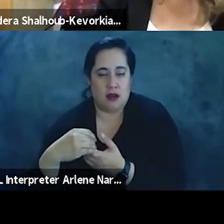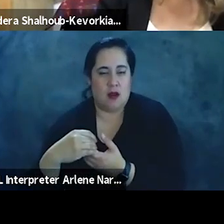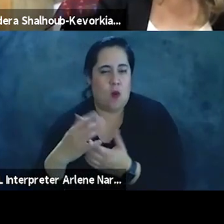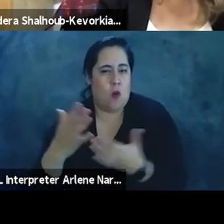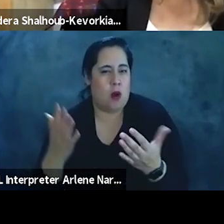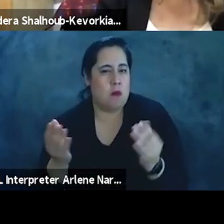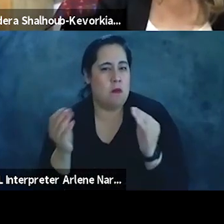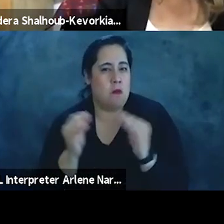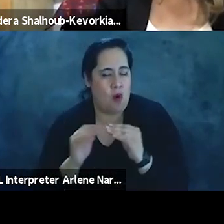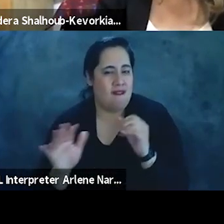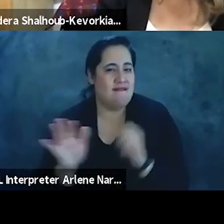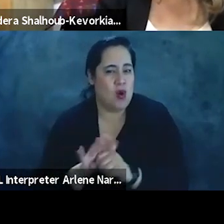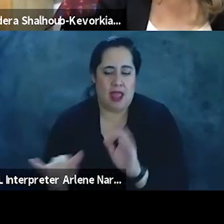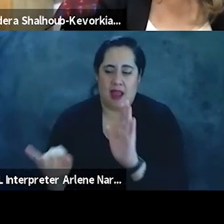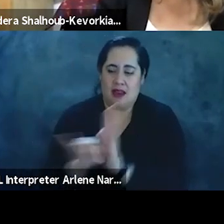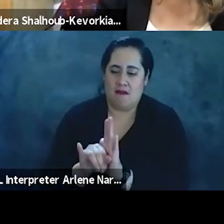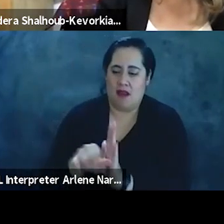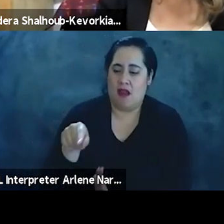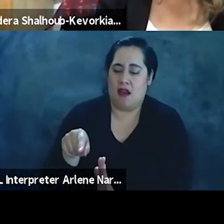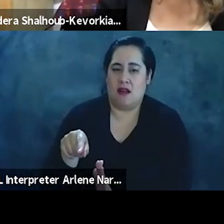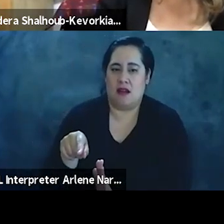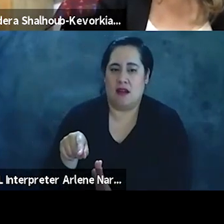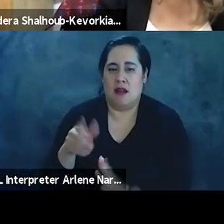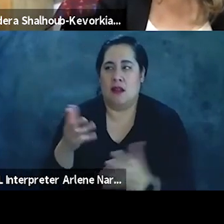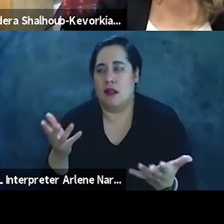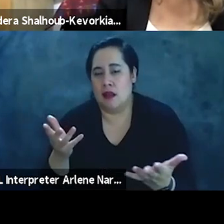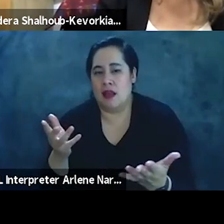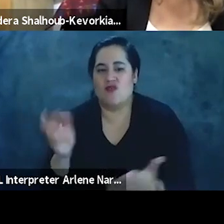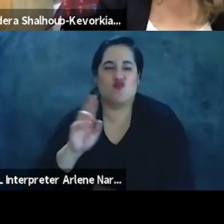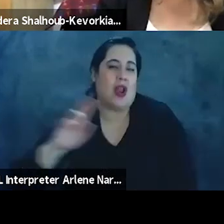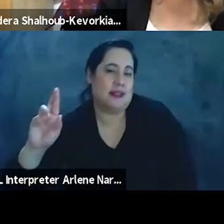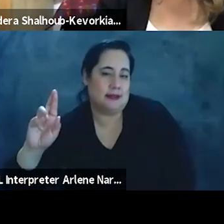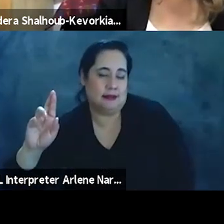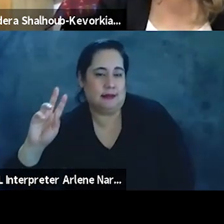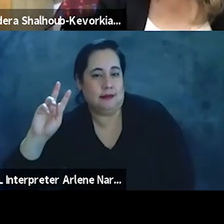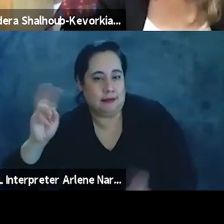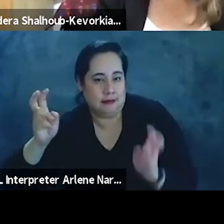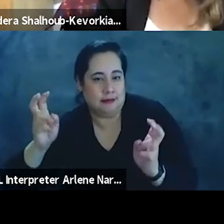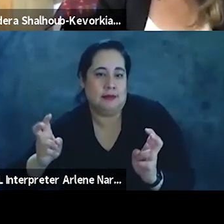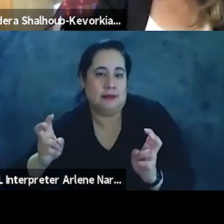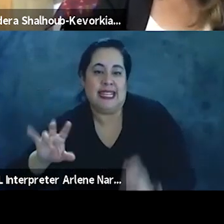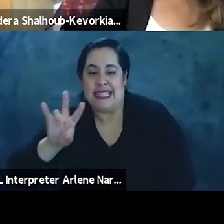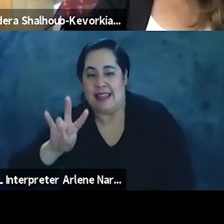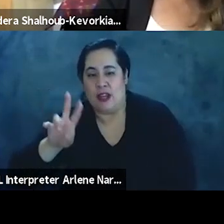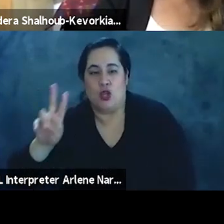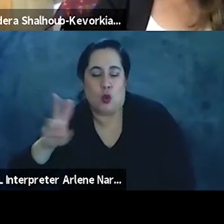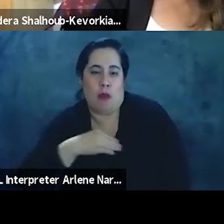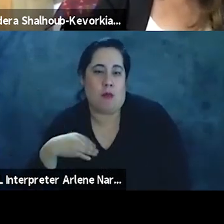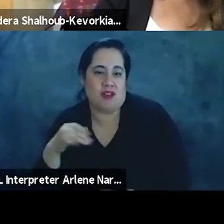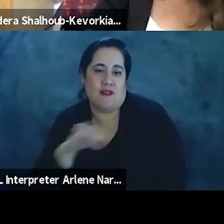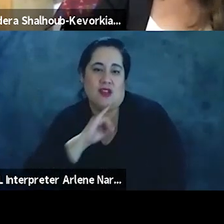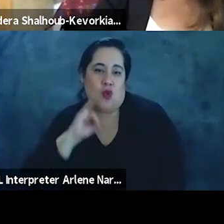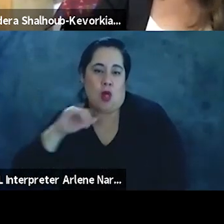is more fully identified as, as works, you know, as the right, what the right wing, which is now 72 members of the Israeli